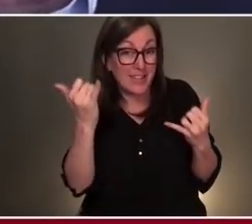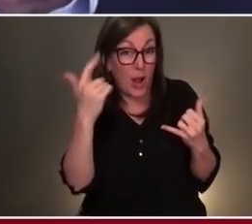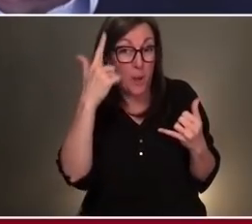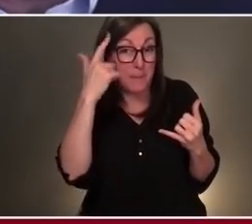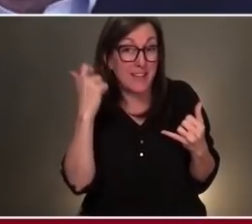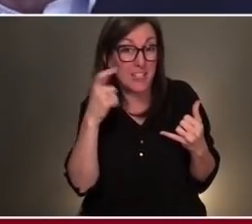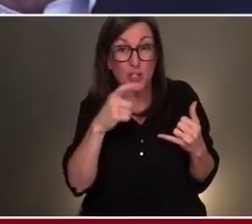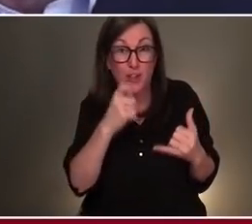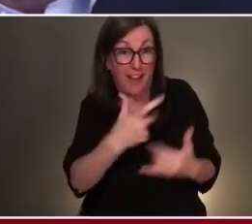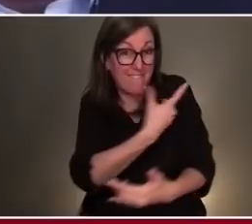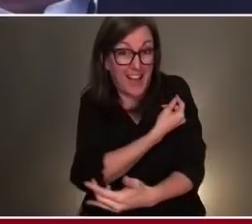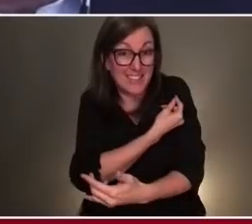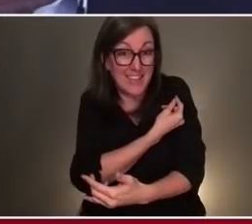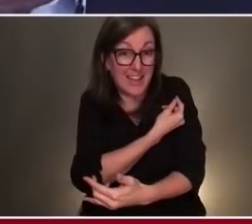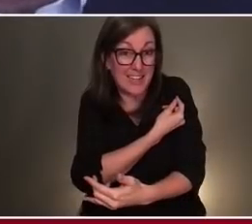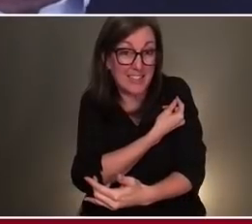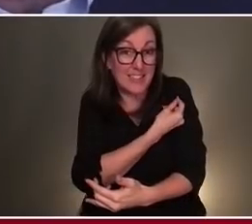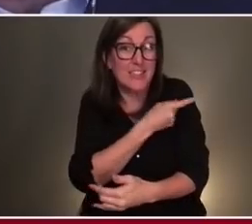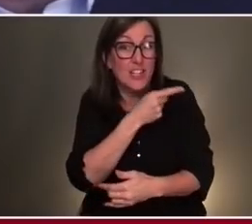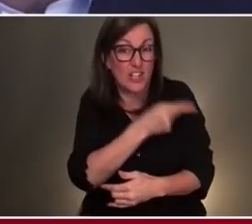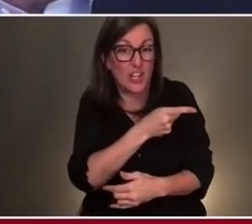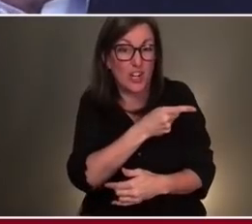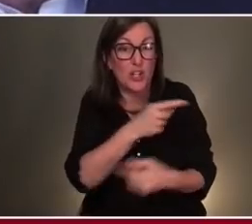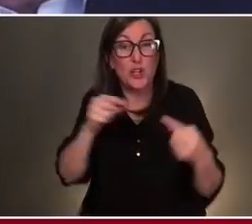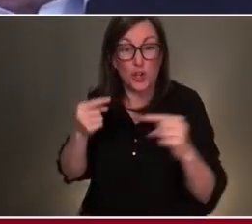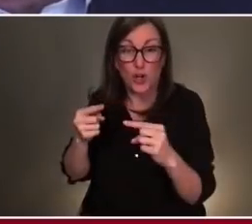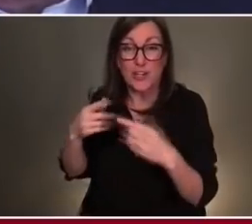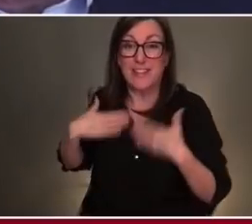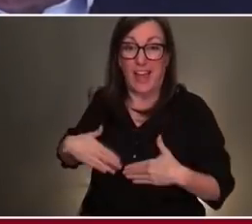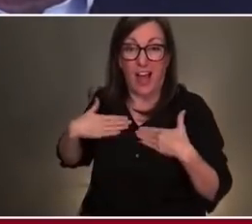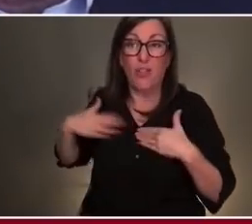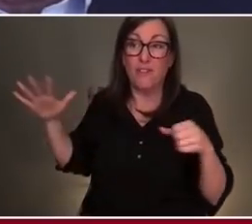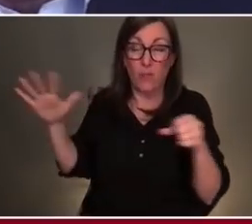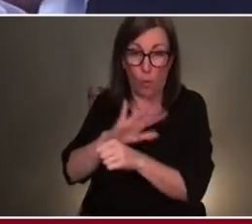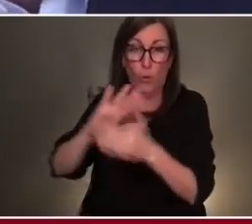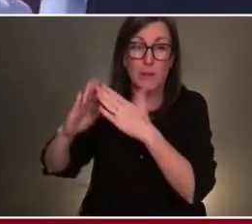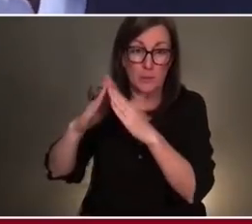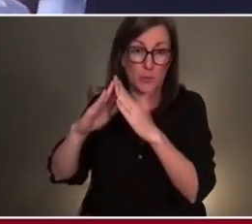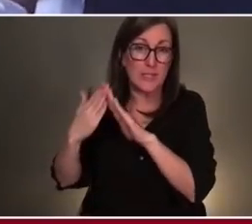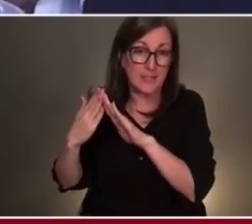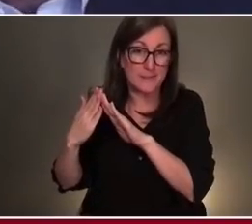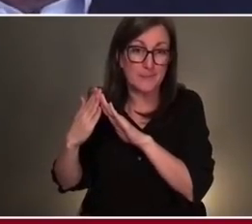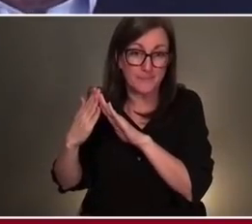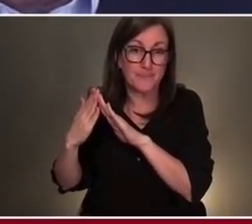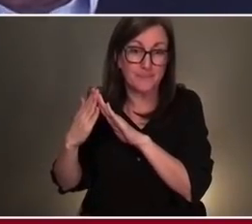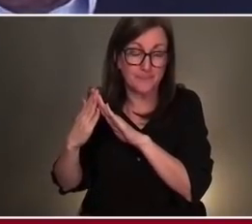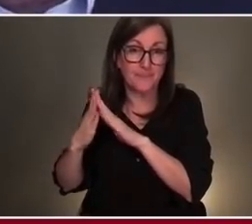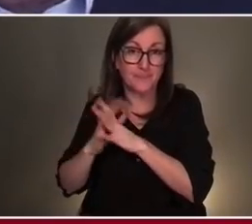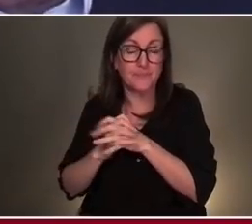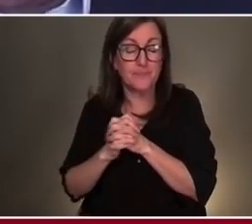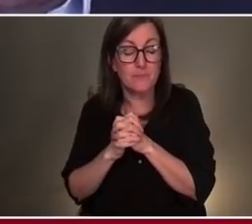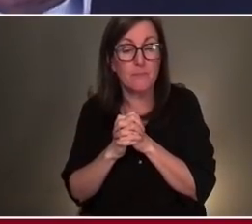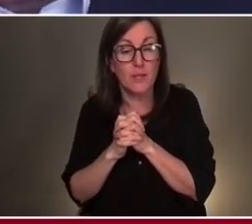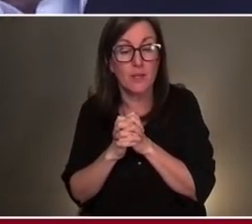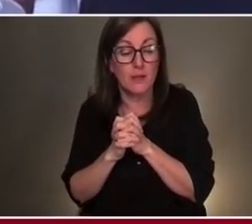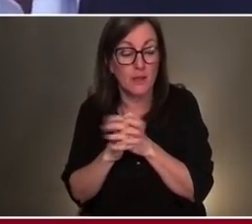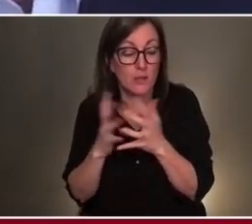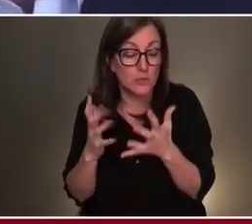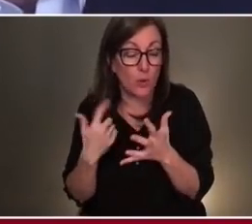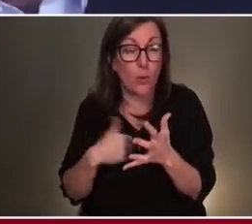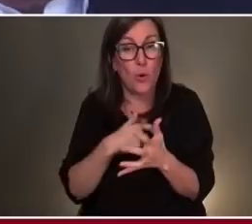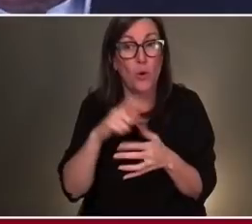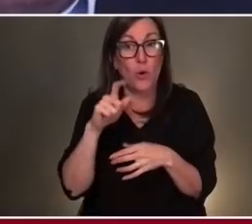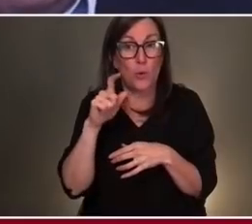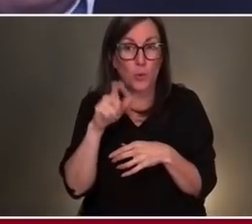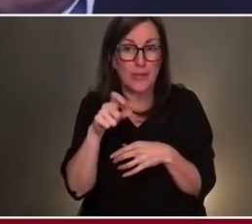unvaccinated, you are also compromising the health of the entire community. So I think we have to split these